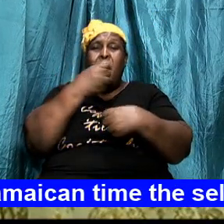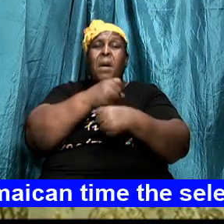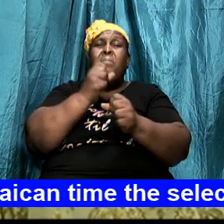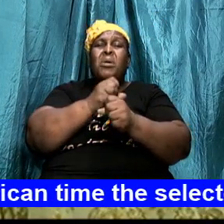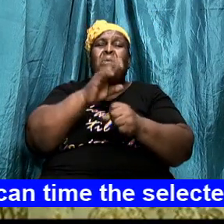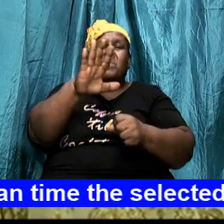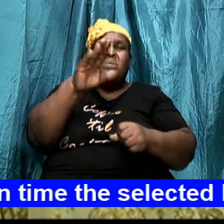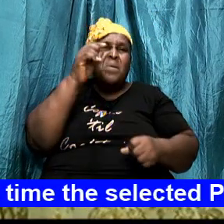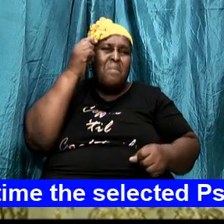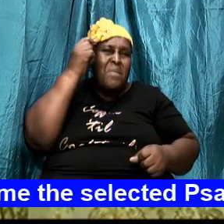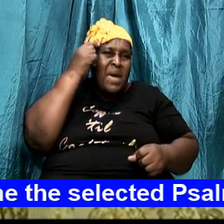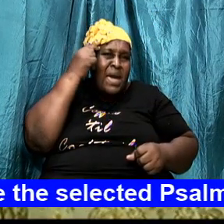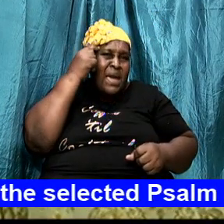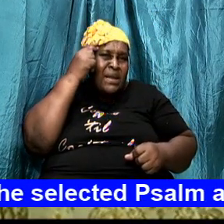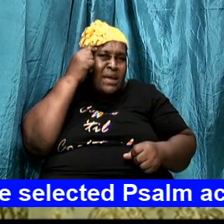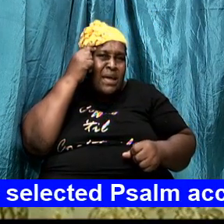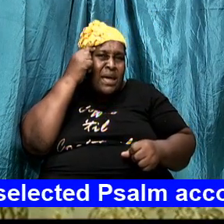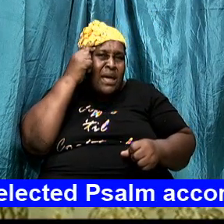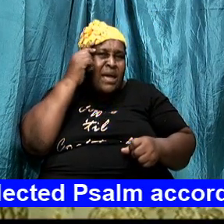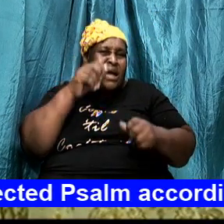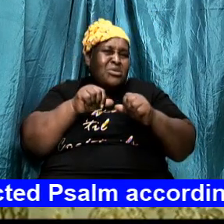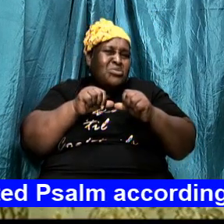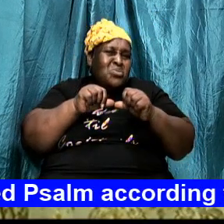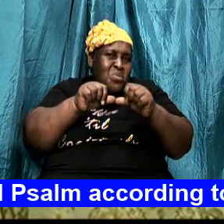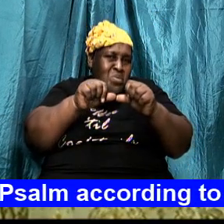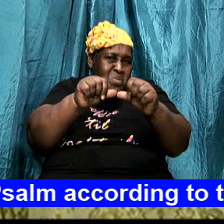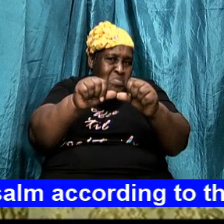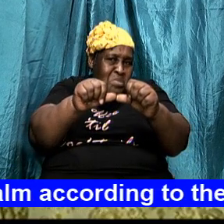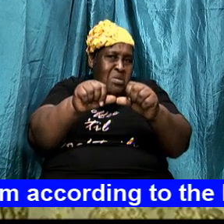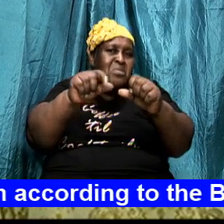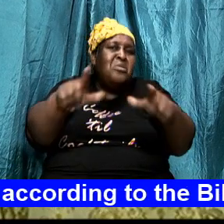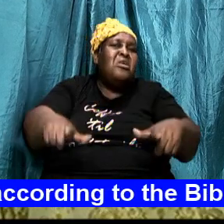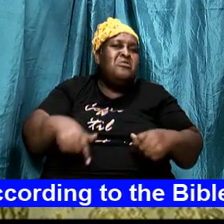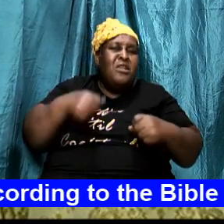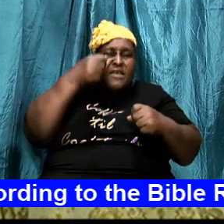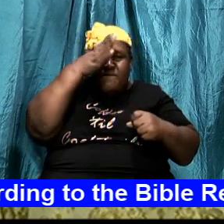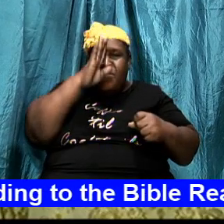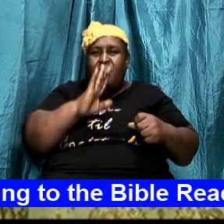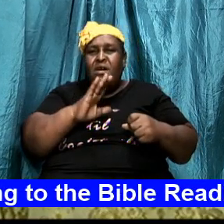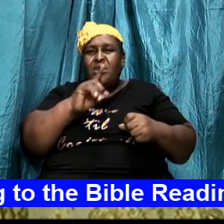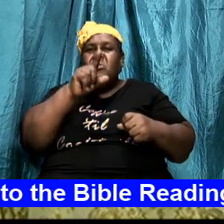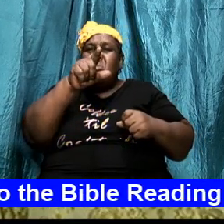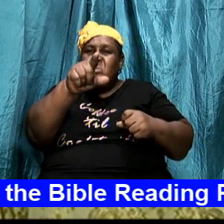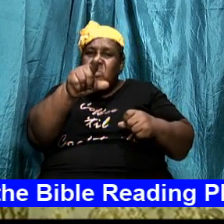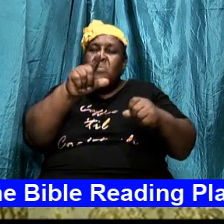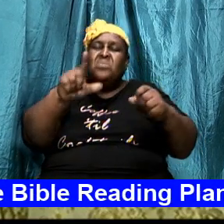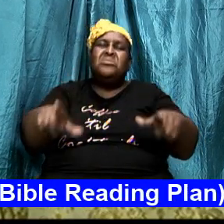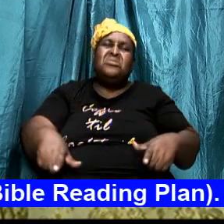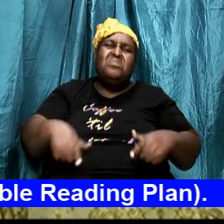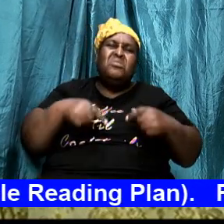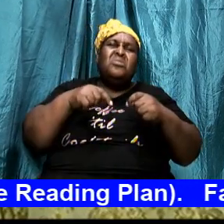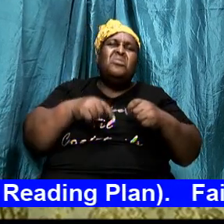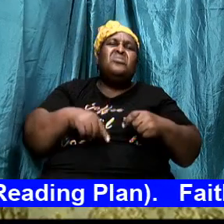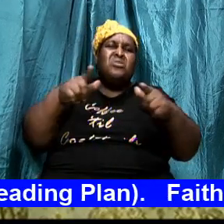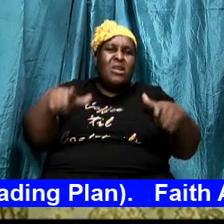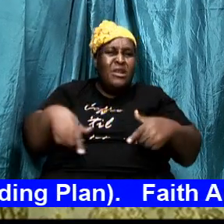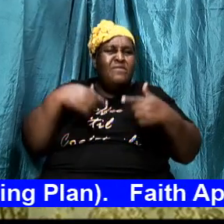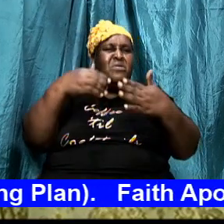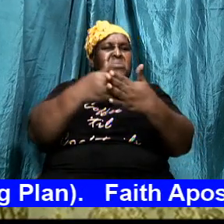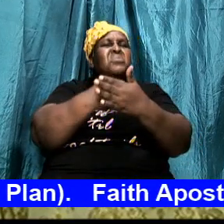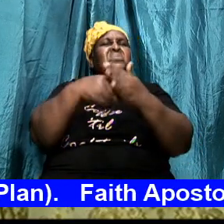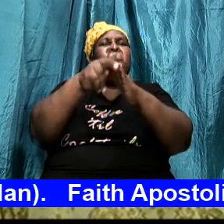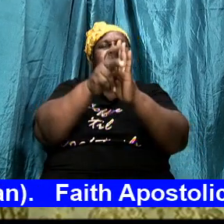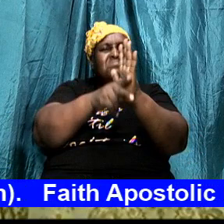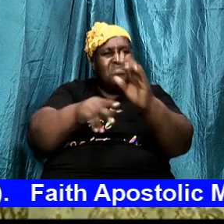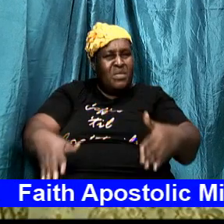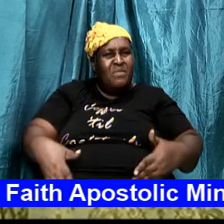tell you that if you are determined to live for God you are determined to walk in the newness of life I am going to